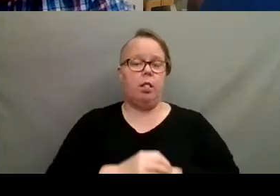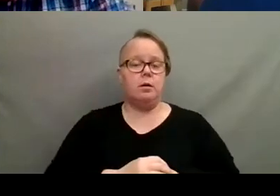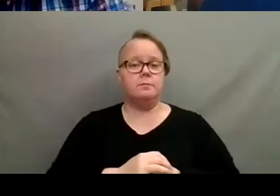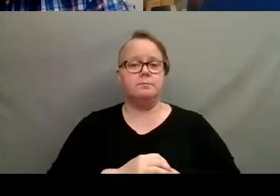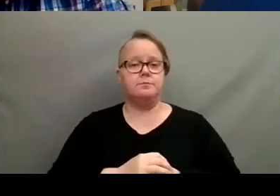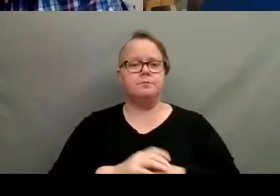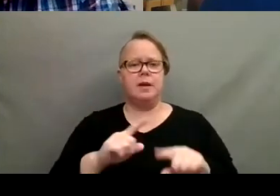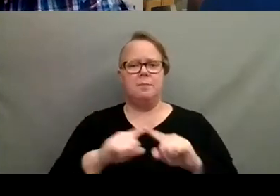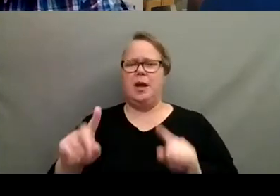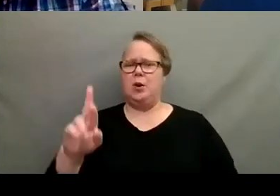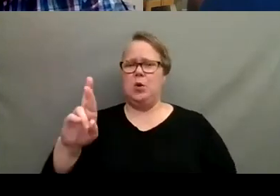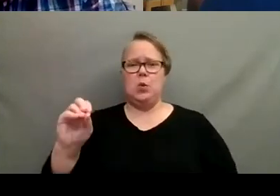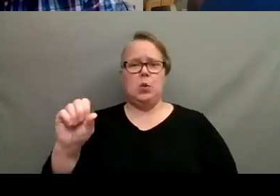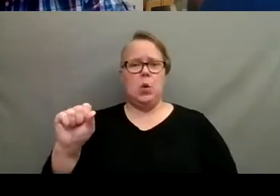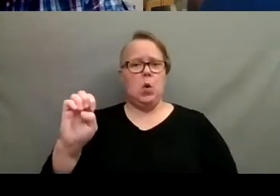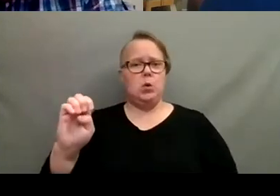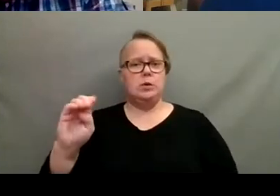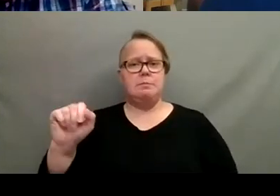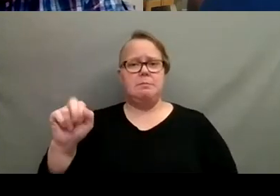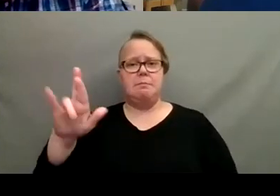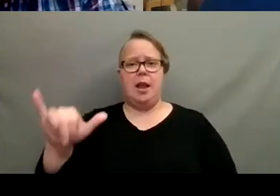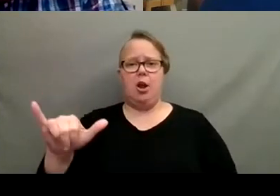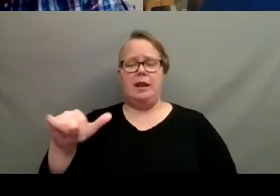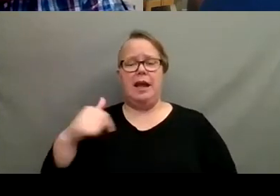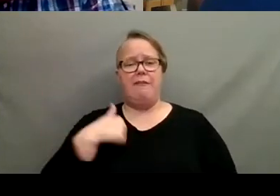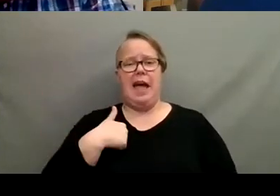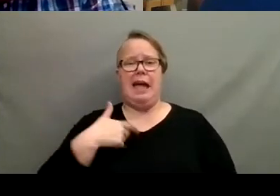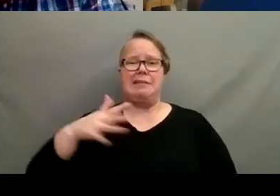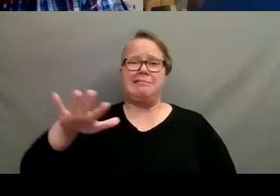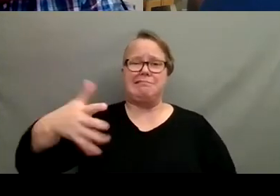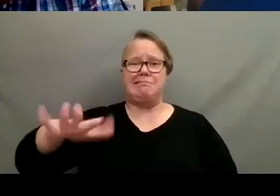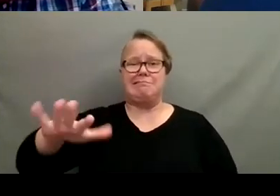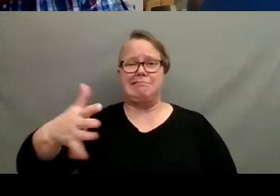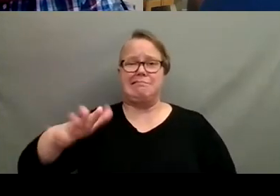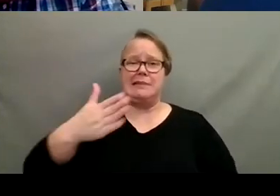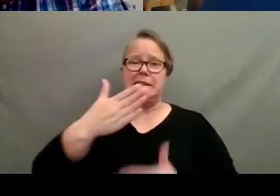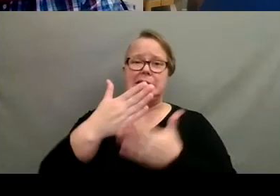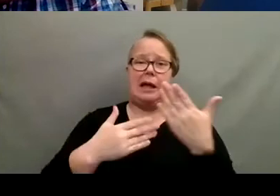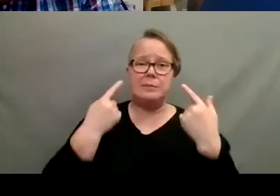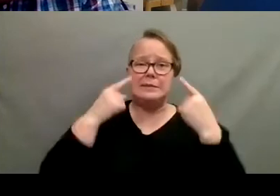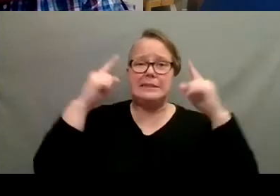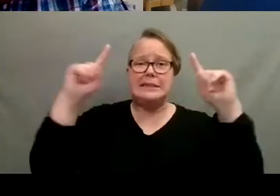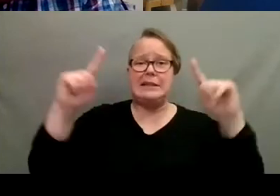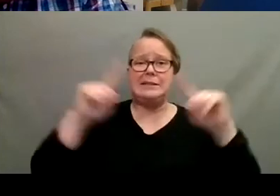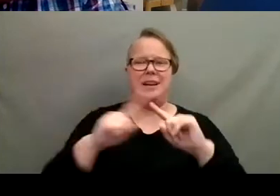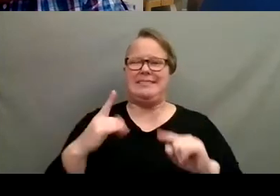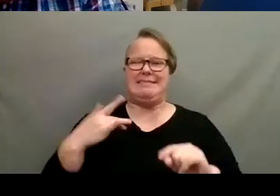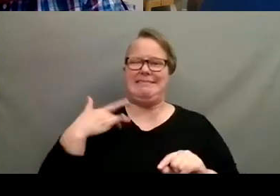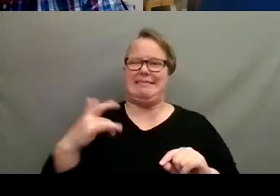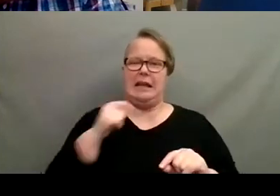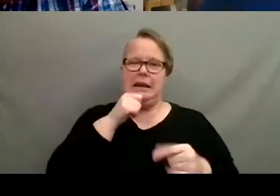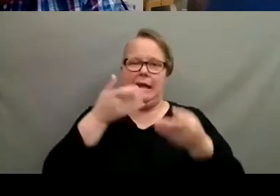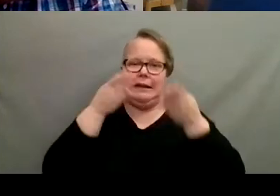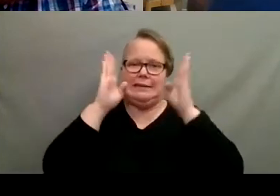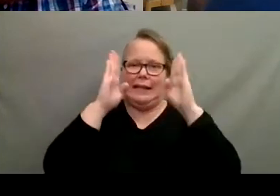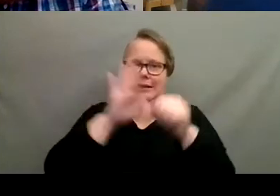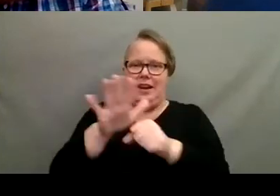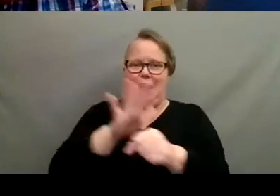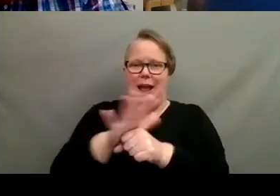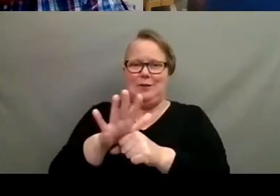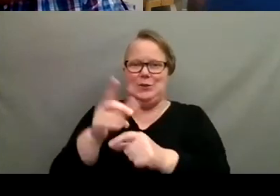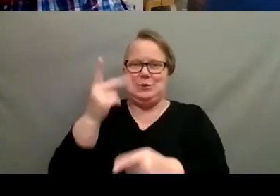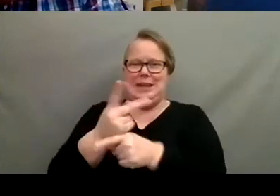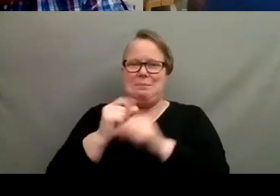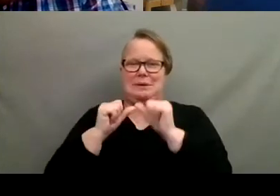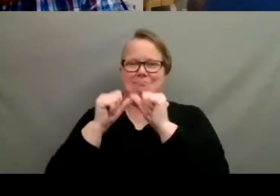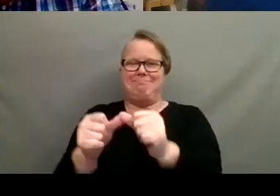yeah, rosemary I've had some success as a house plant, but I'm usually not attentive enough to, to keep it